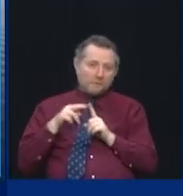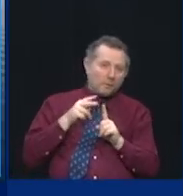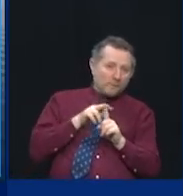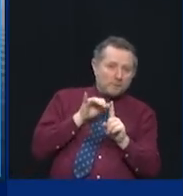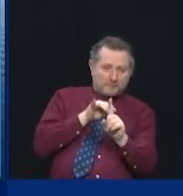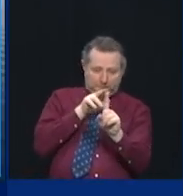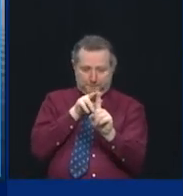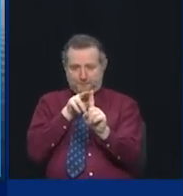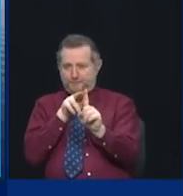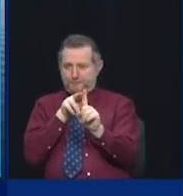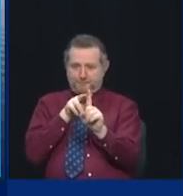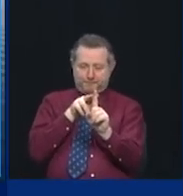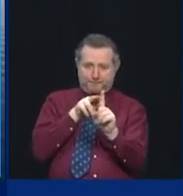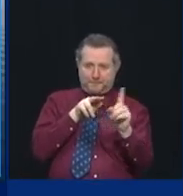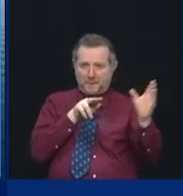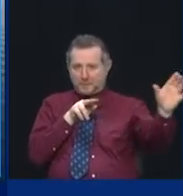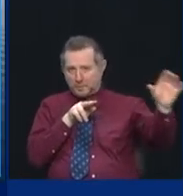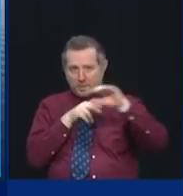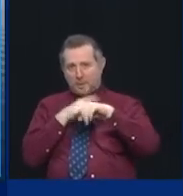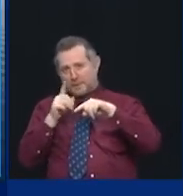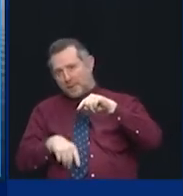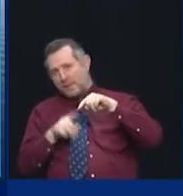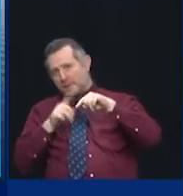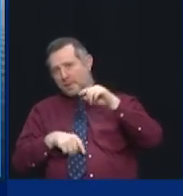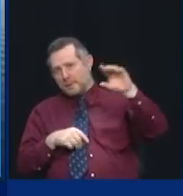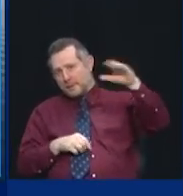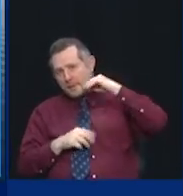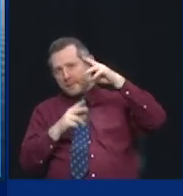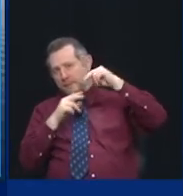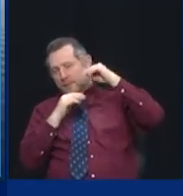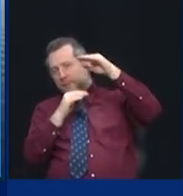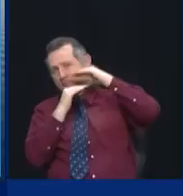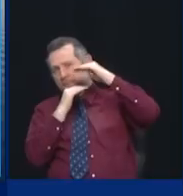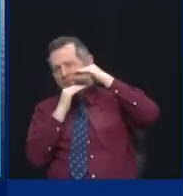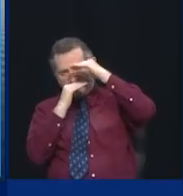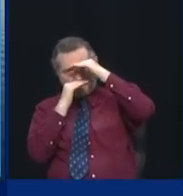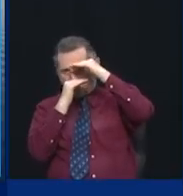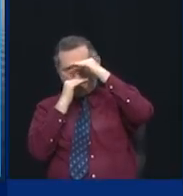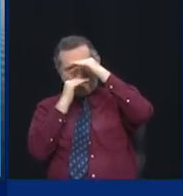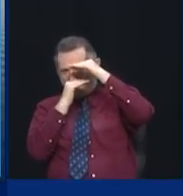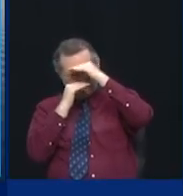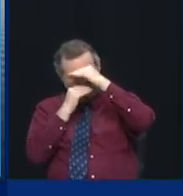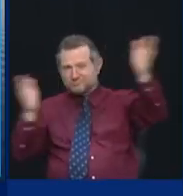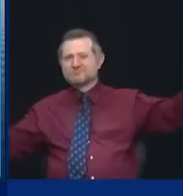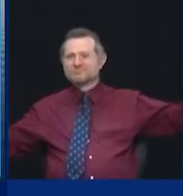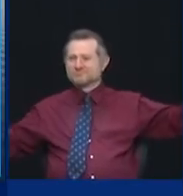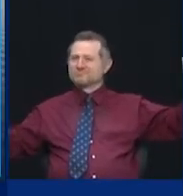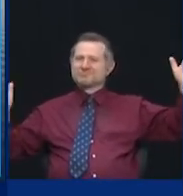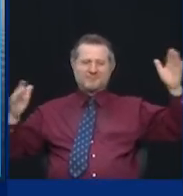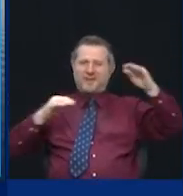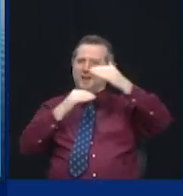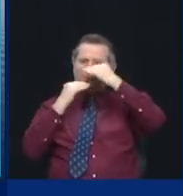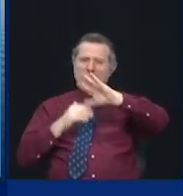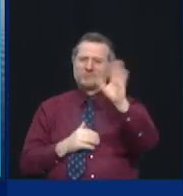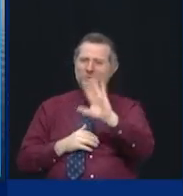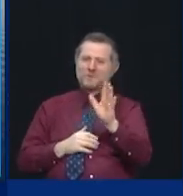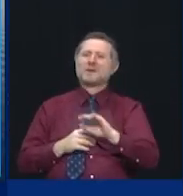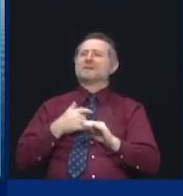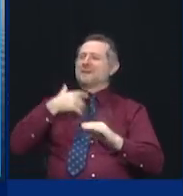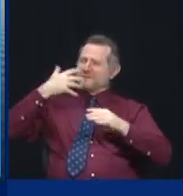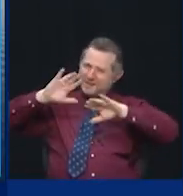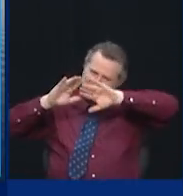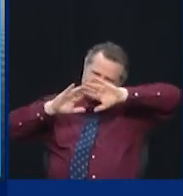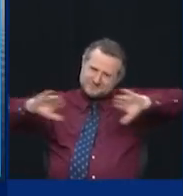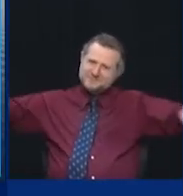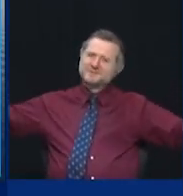all we can do. These are our limitations. There are no limitations. Reinvent the way we